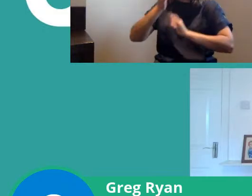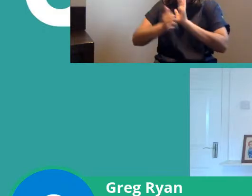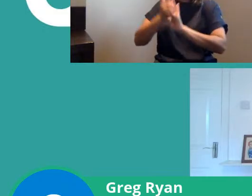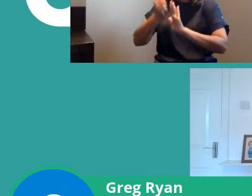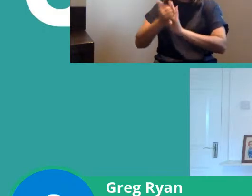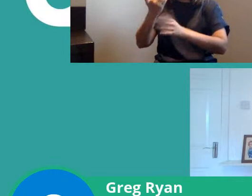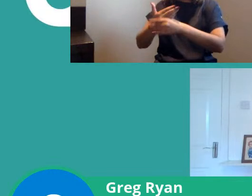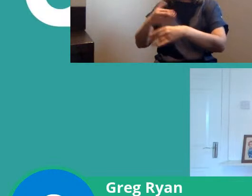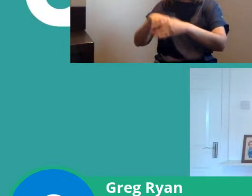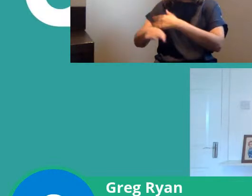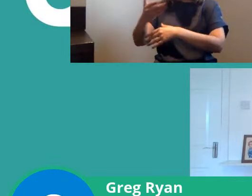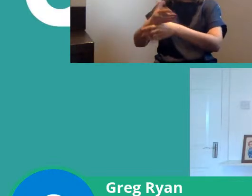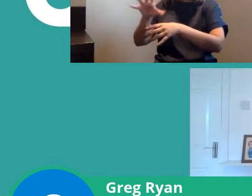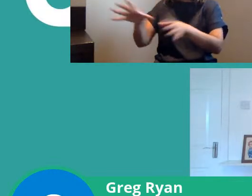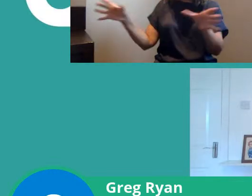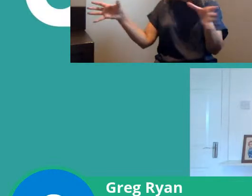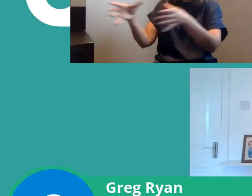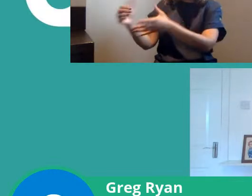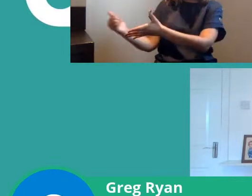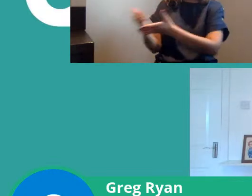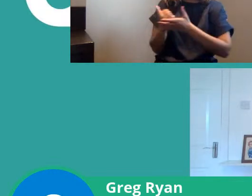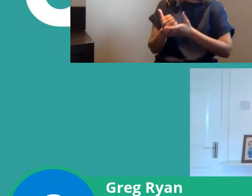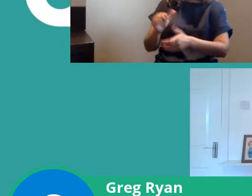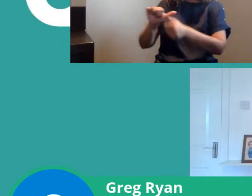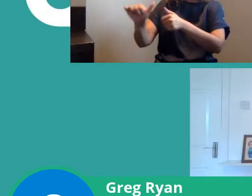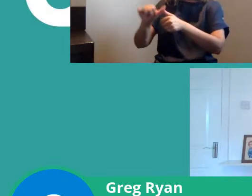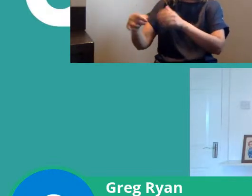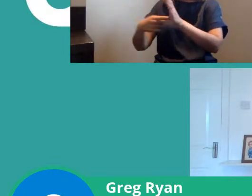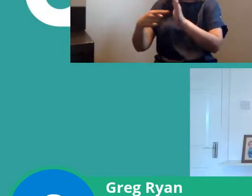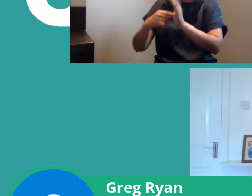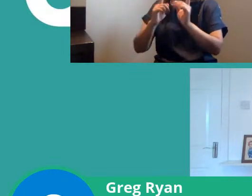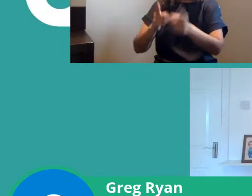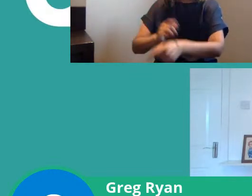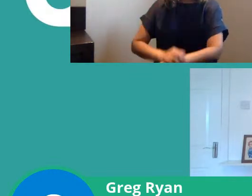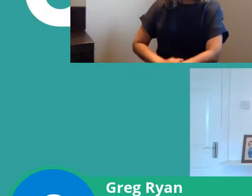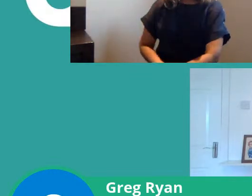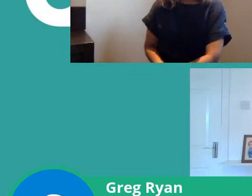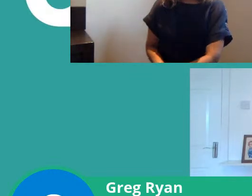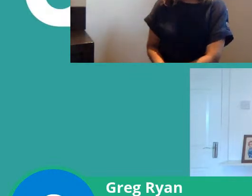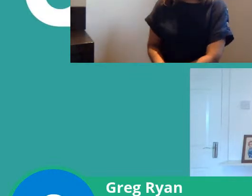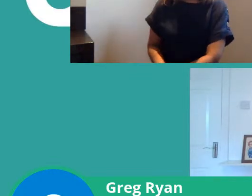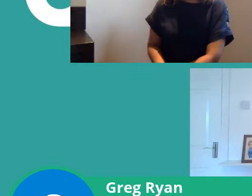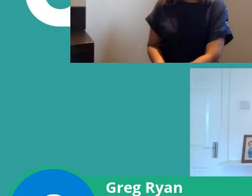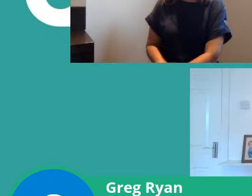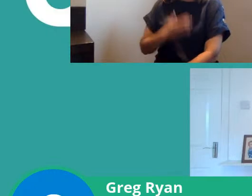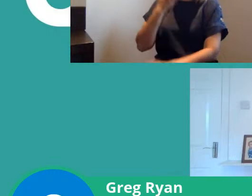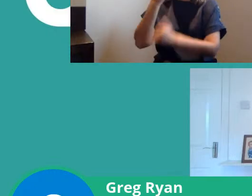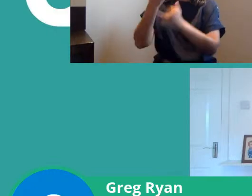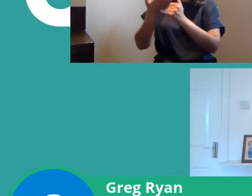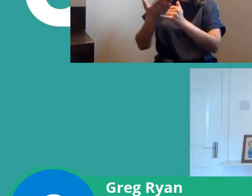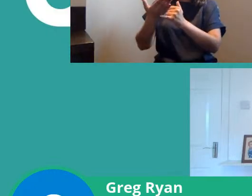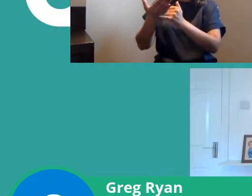workplace together and I think that's really important the last thing